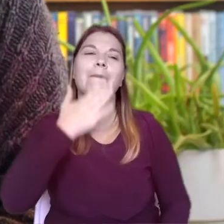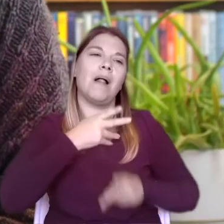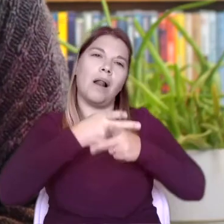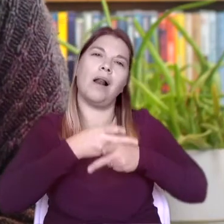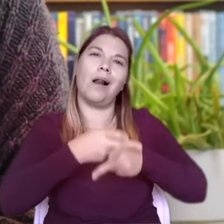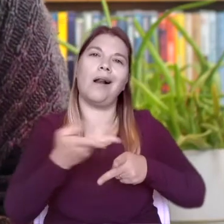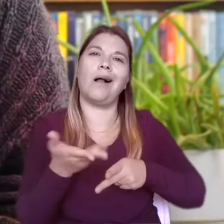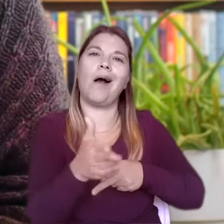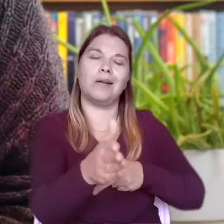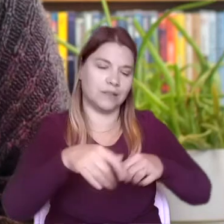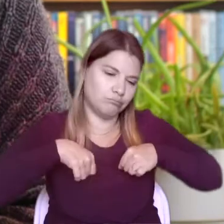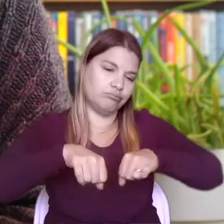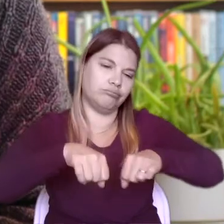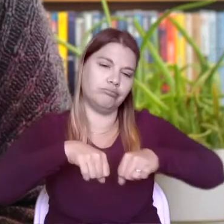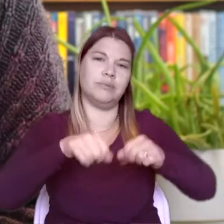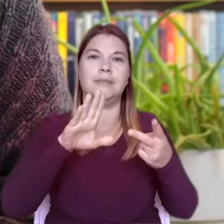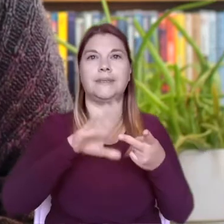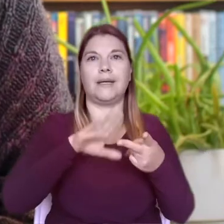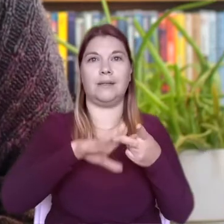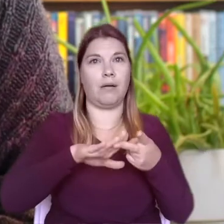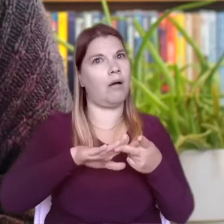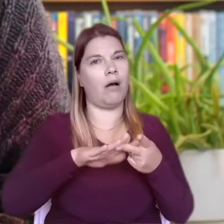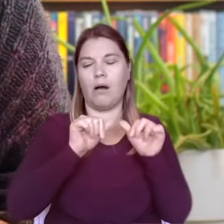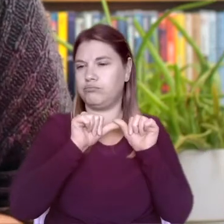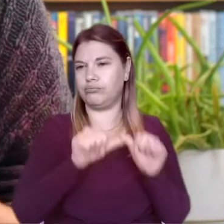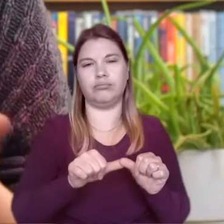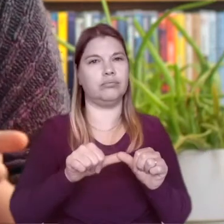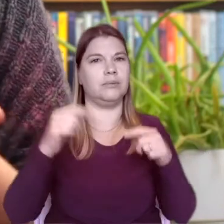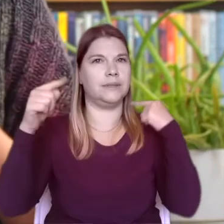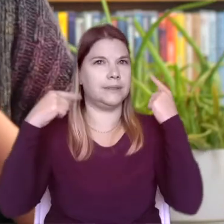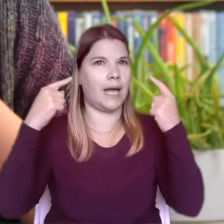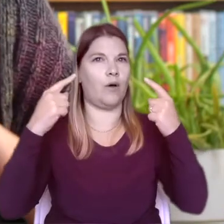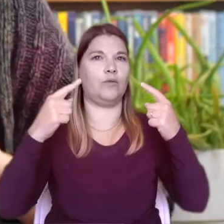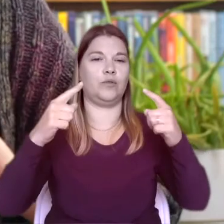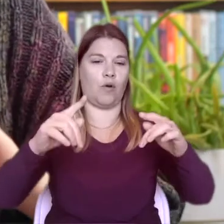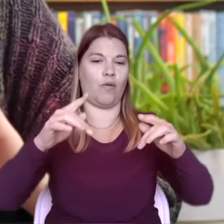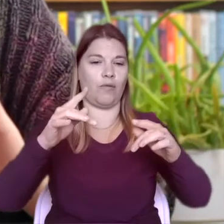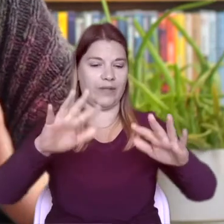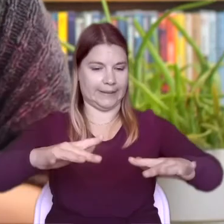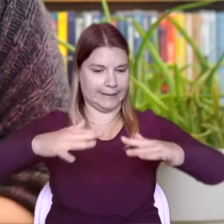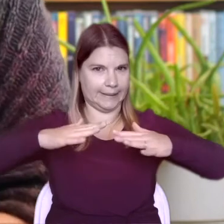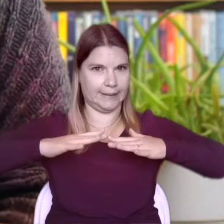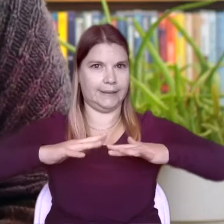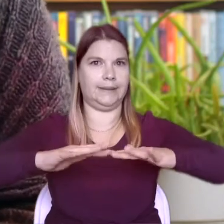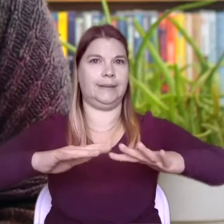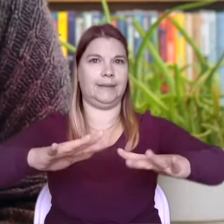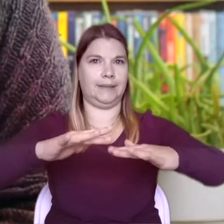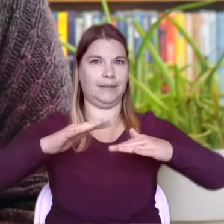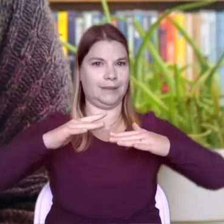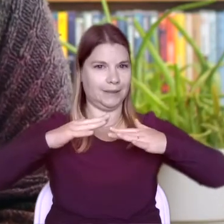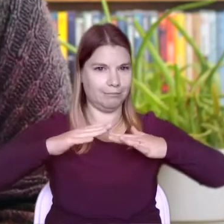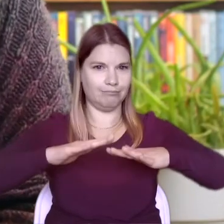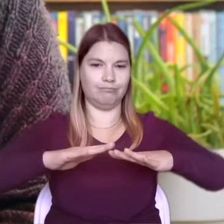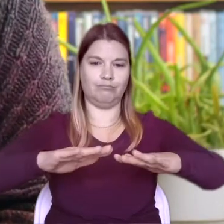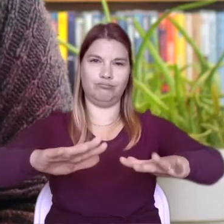I like the sounds of the sea too. The tide coming in and going out makes me feel very peaceful